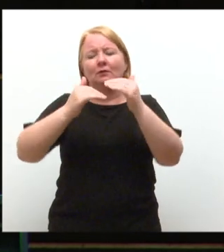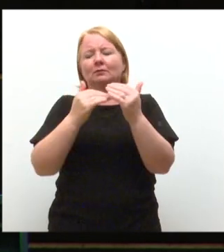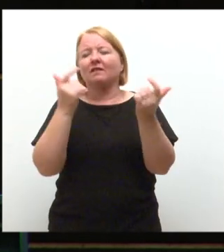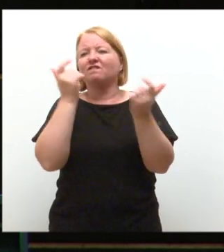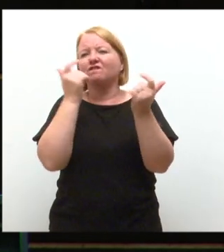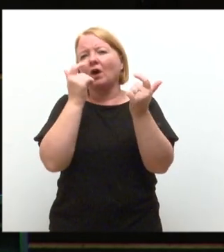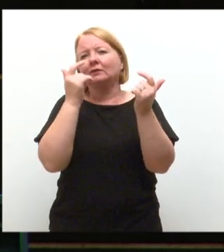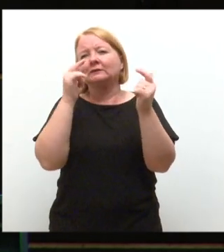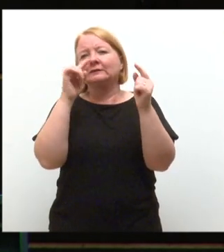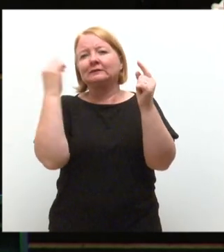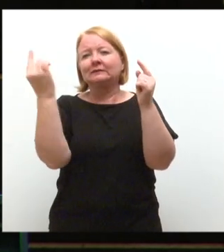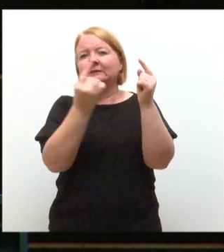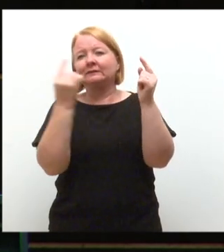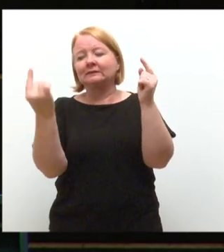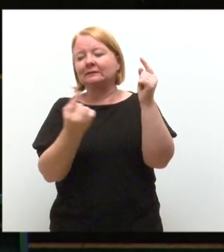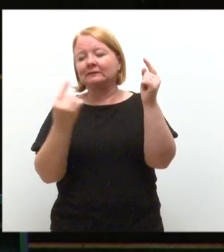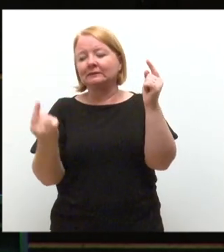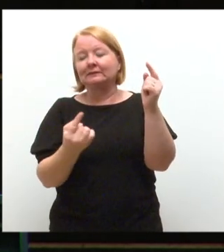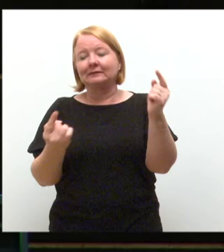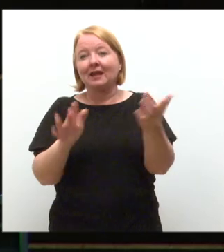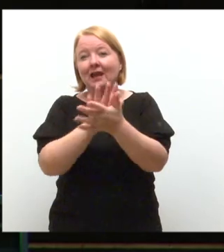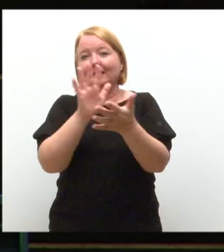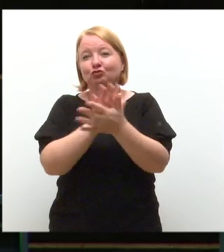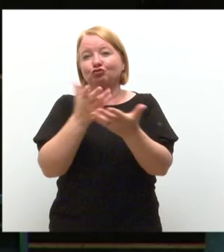many different levels. Enjoy. Thank you.